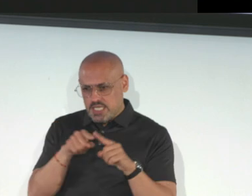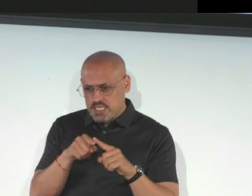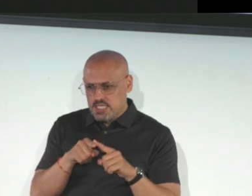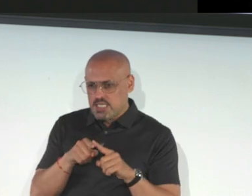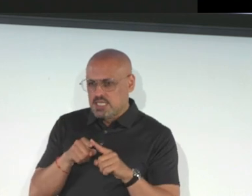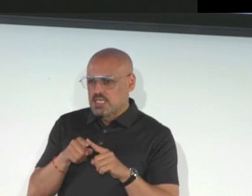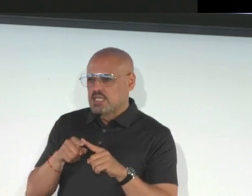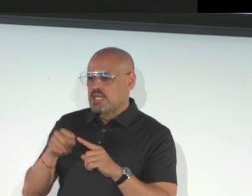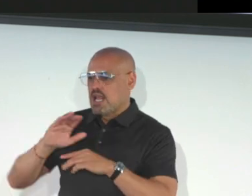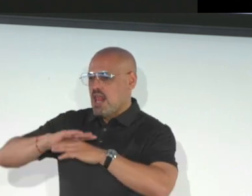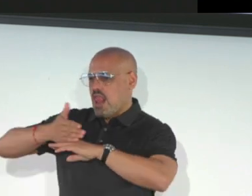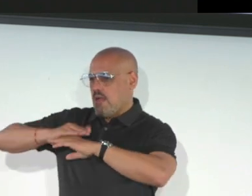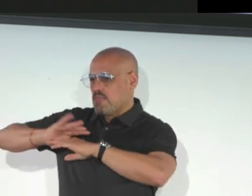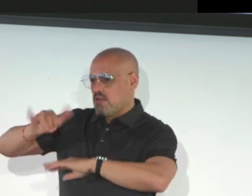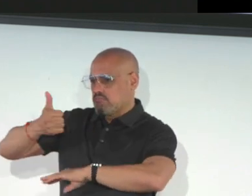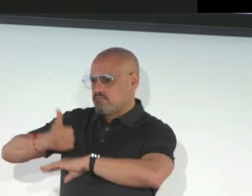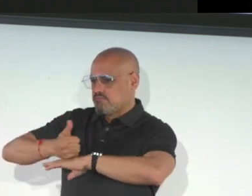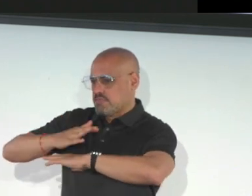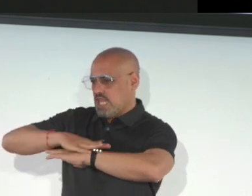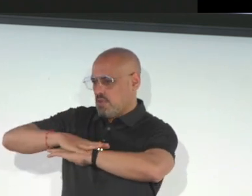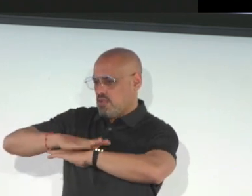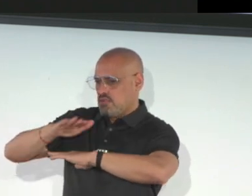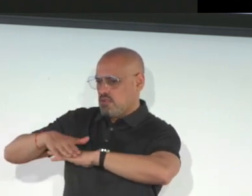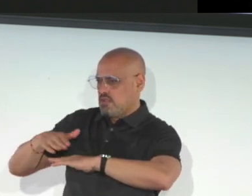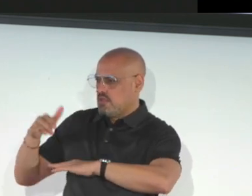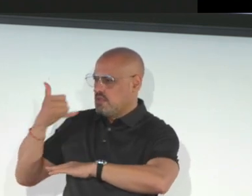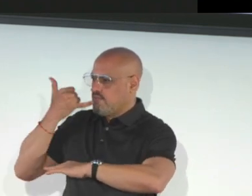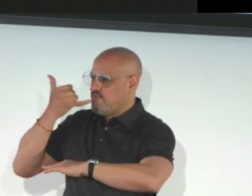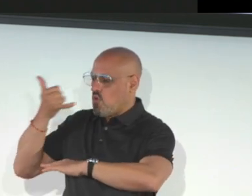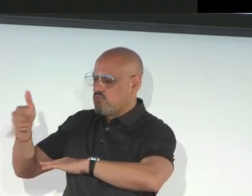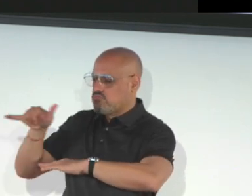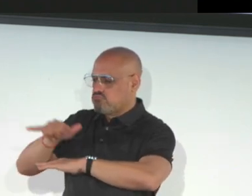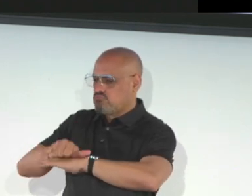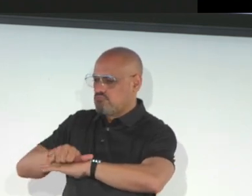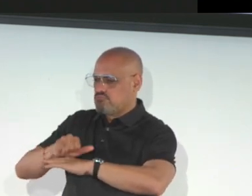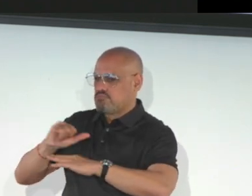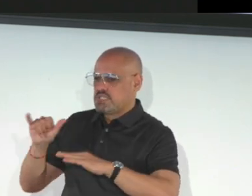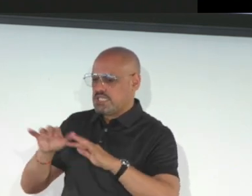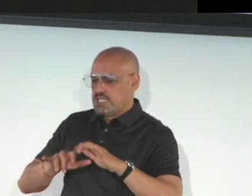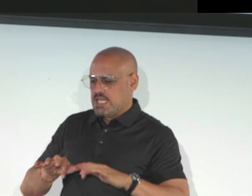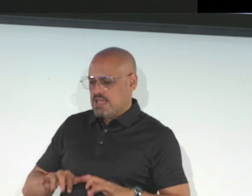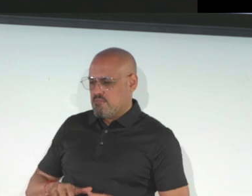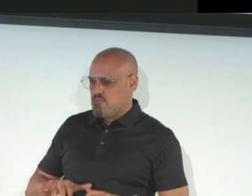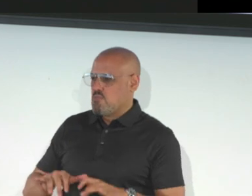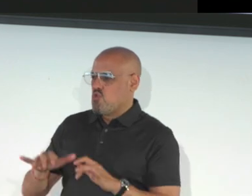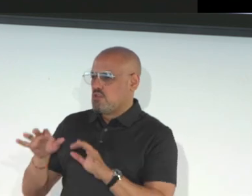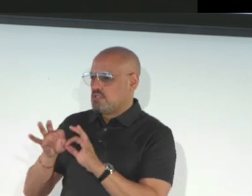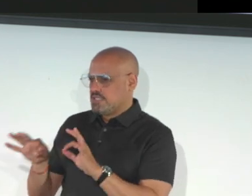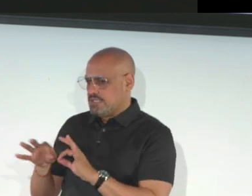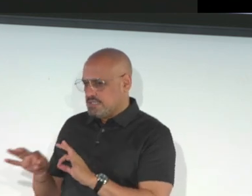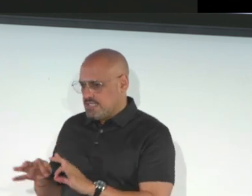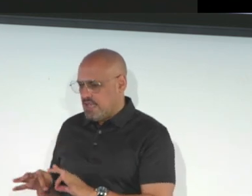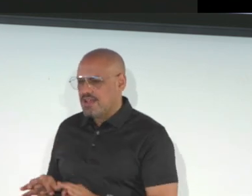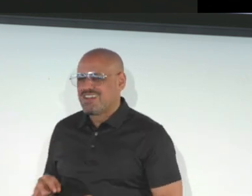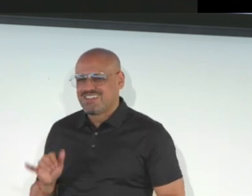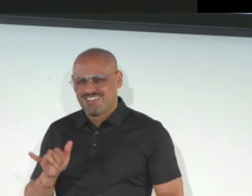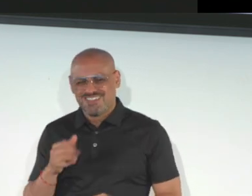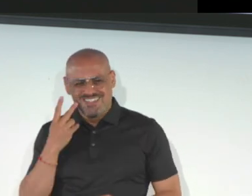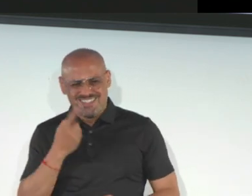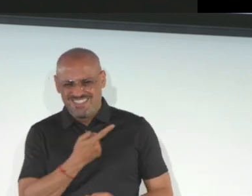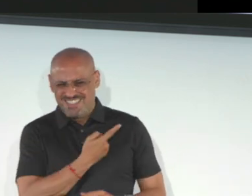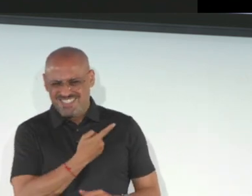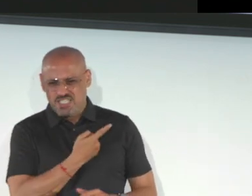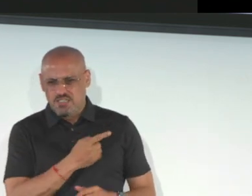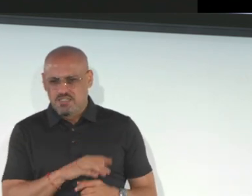A screen. A screen. A laptop on a table. A laptop. A telephone on a table. A keyboard. Contains text.